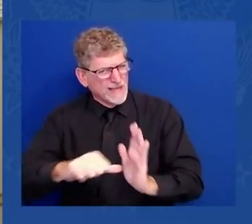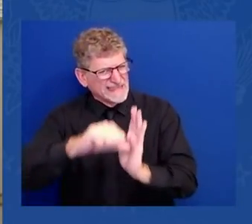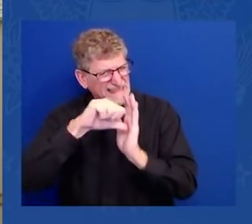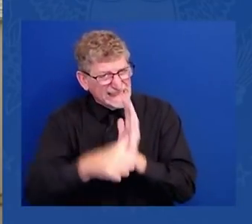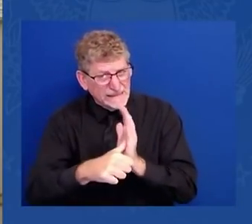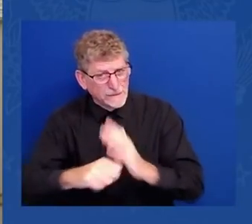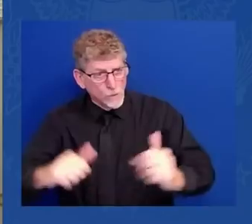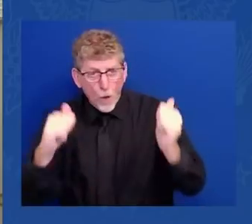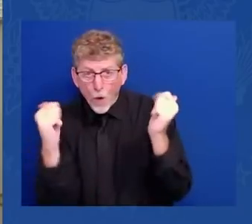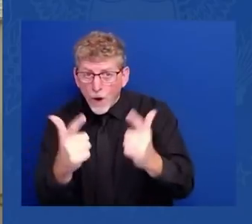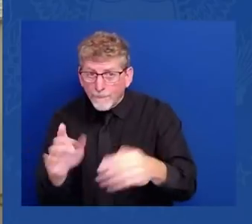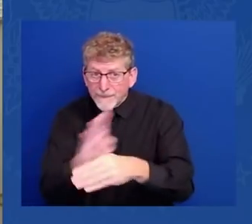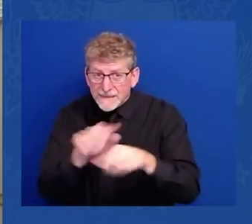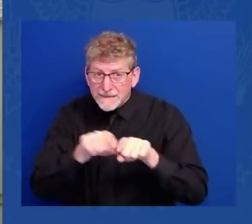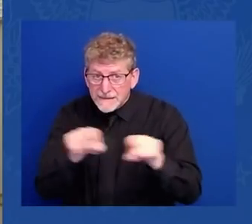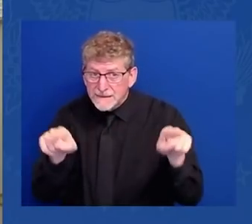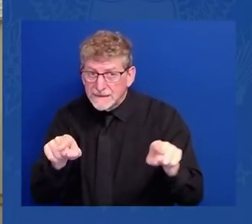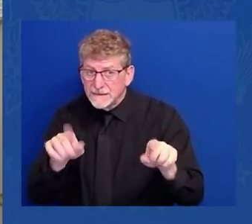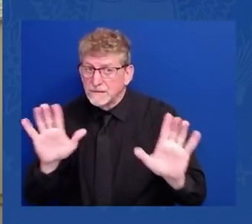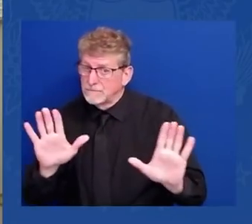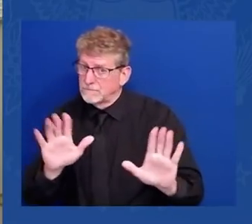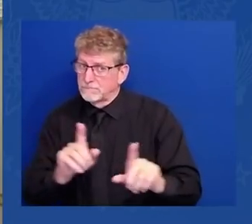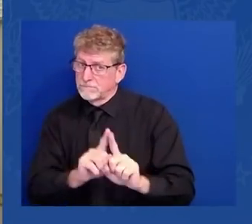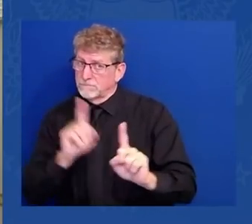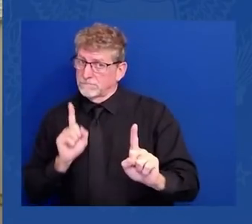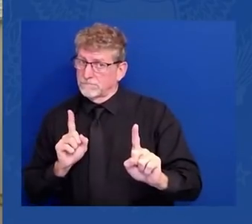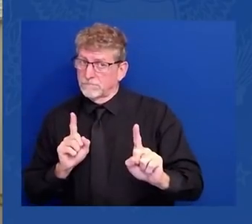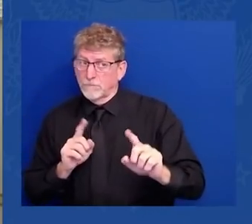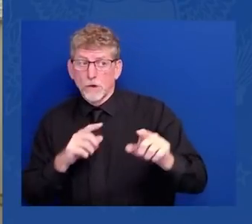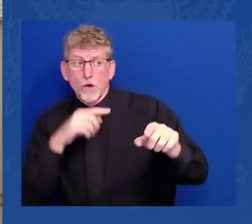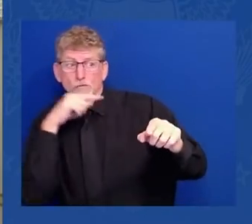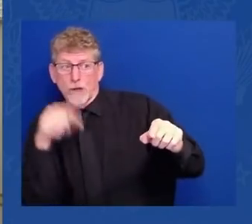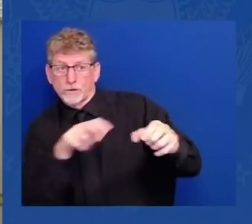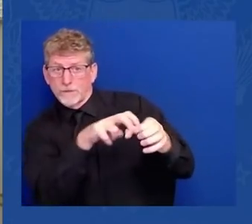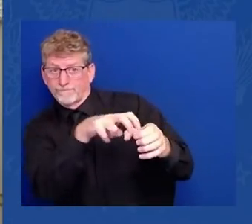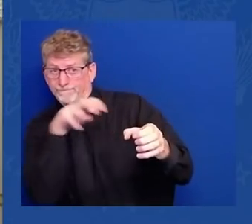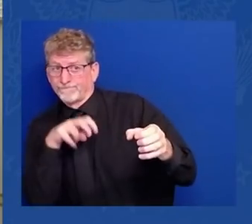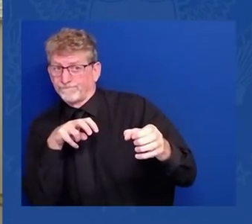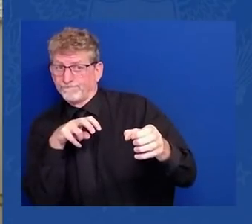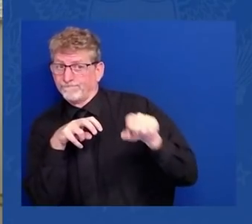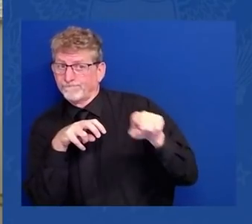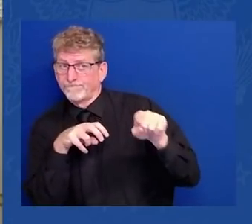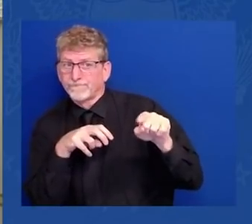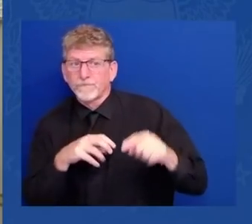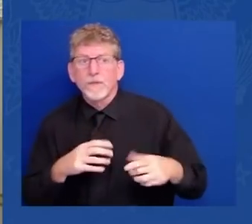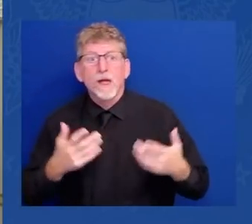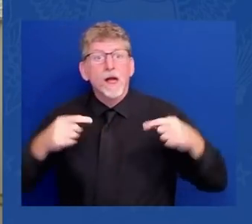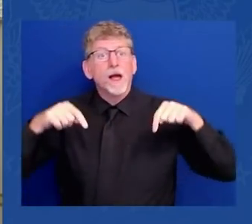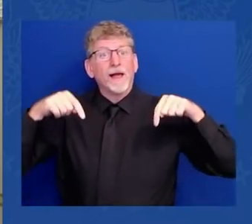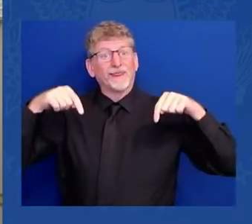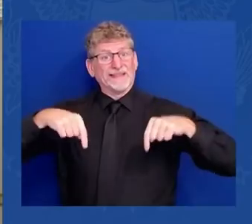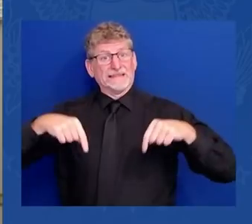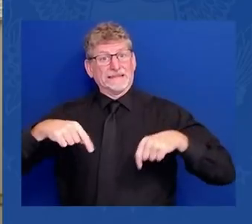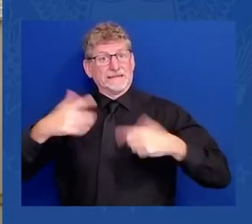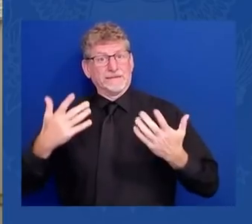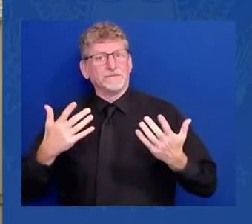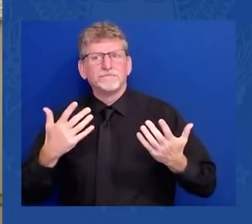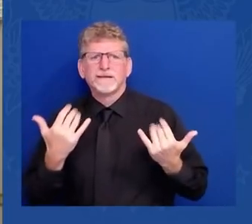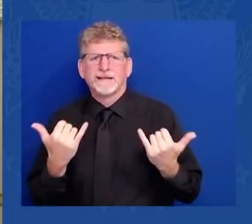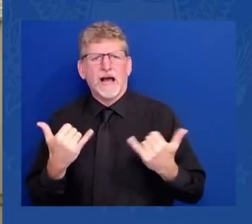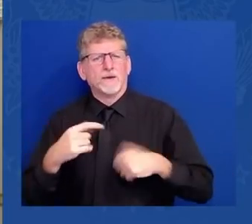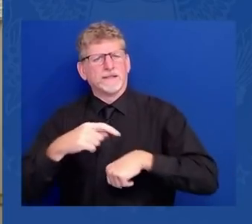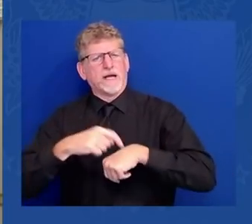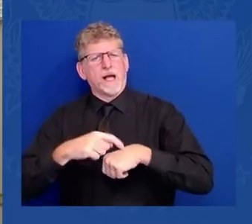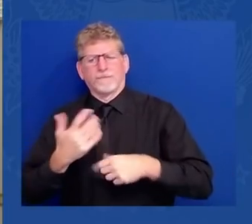This is a time when we have to do our part and make sure we're not taking — we're not taking advantage. Look, let me be clear